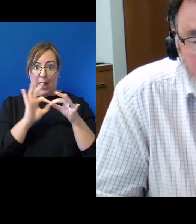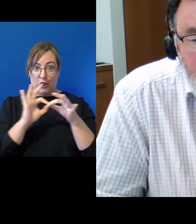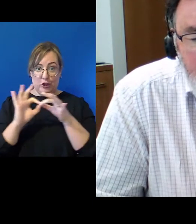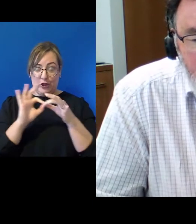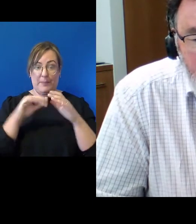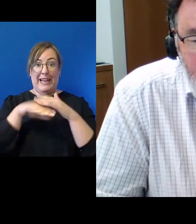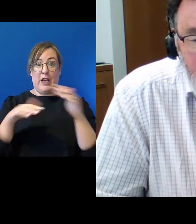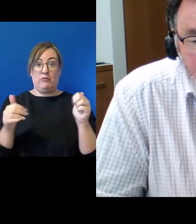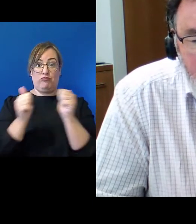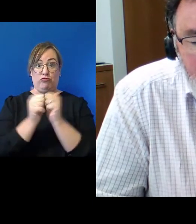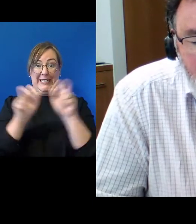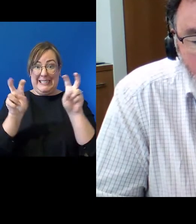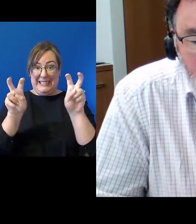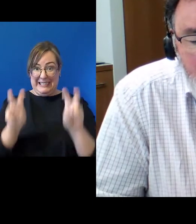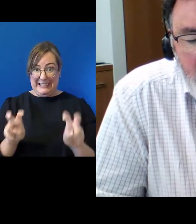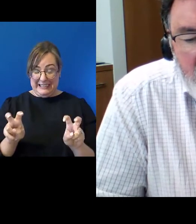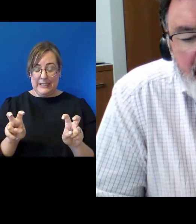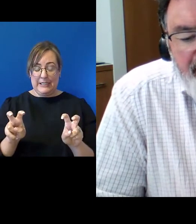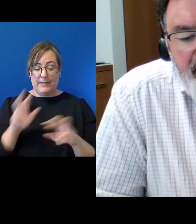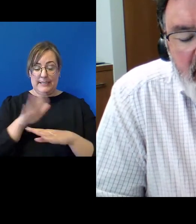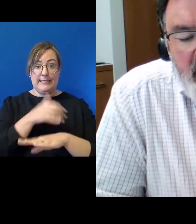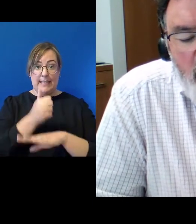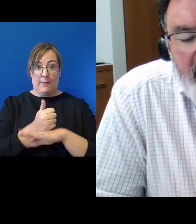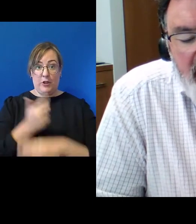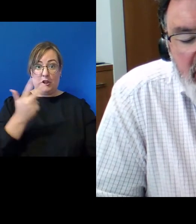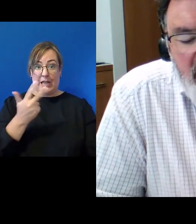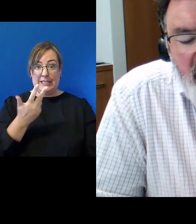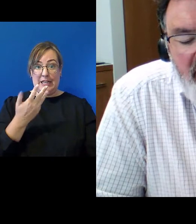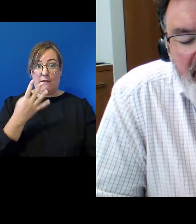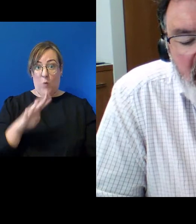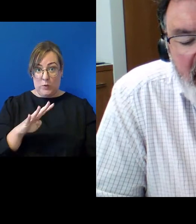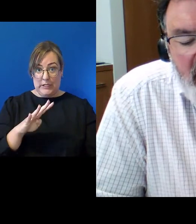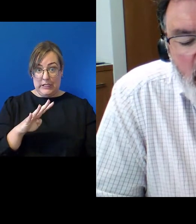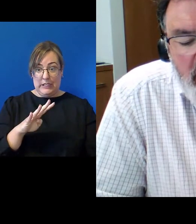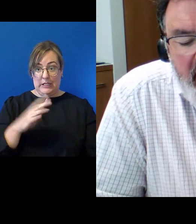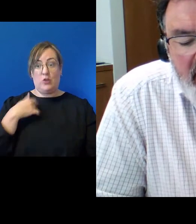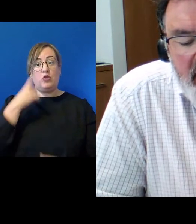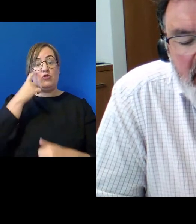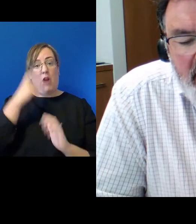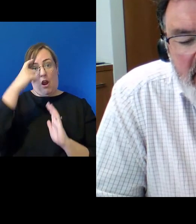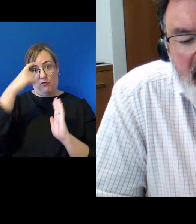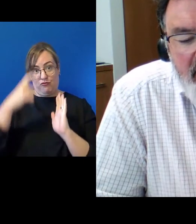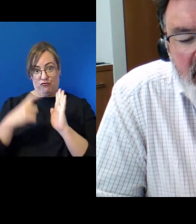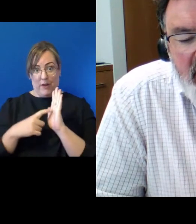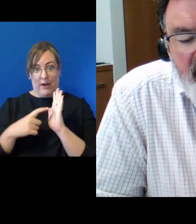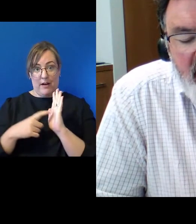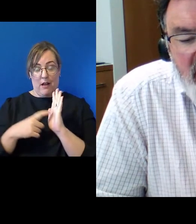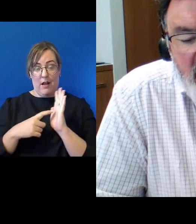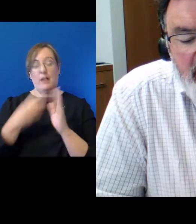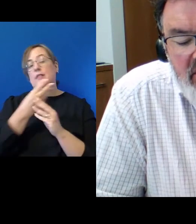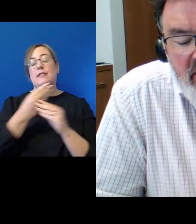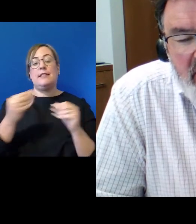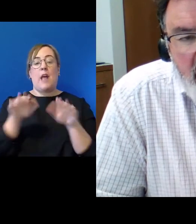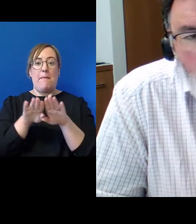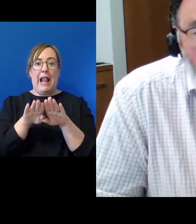a treaty is established in 1840 in recognition of the likelihood that some level of